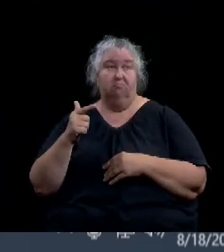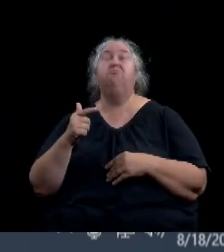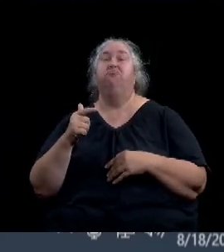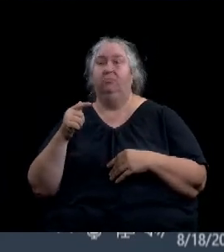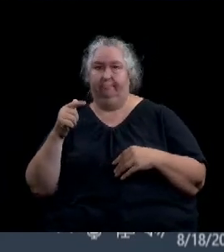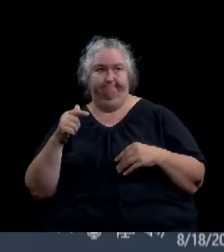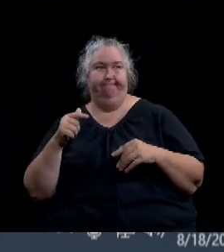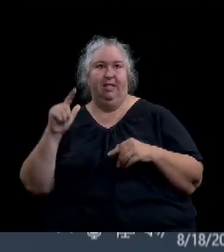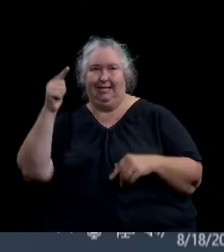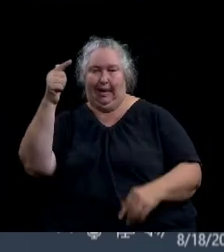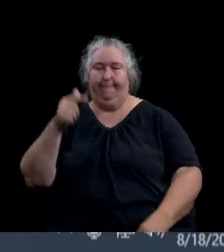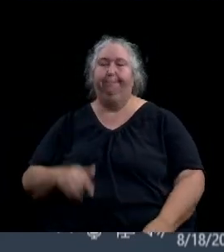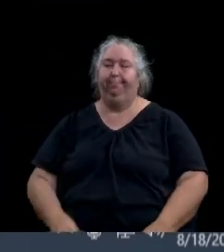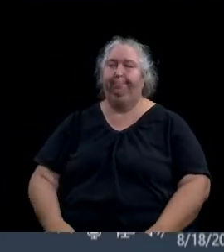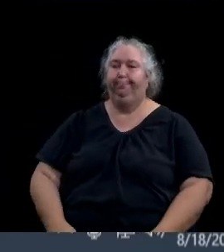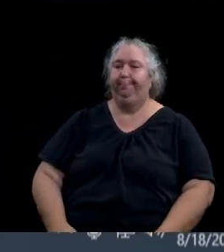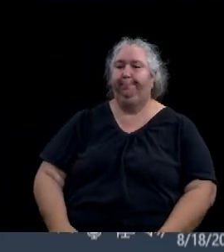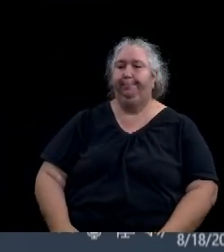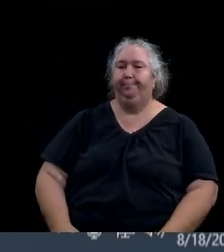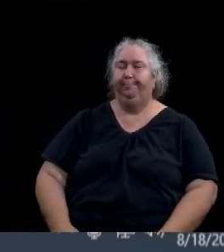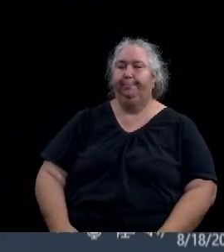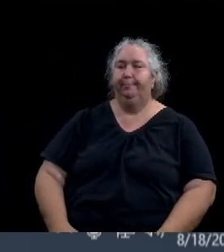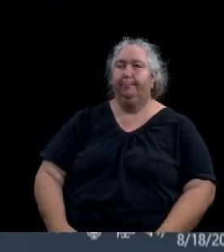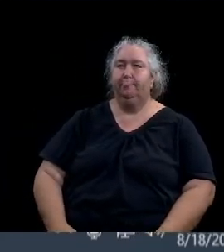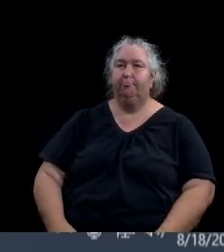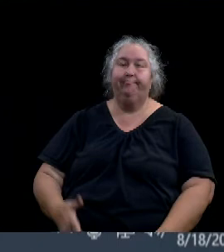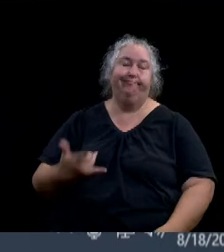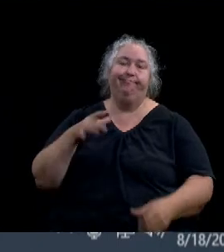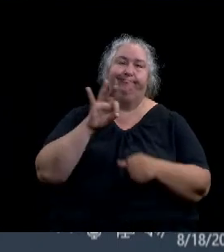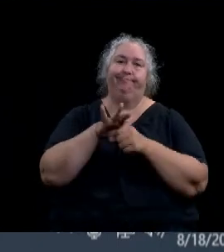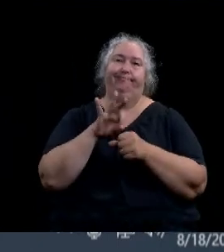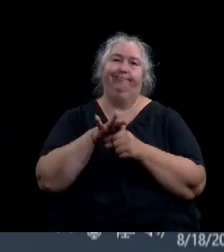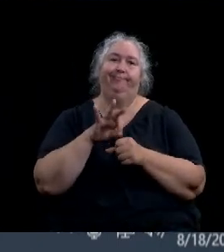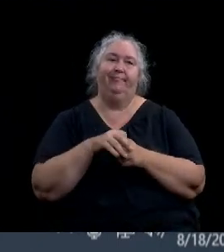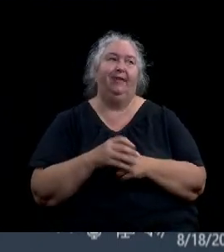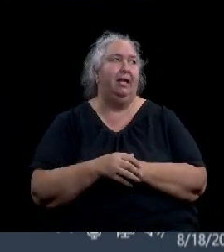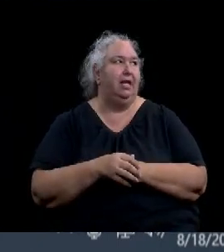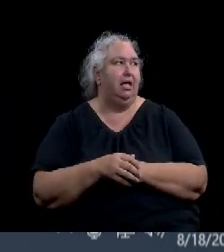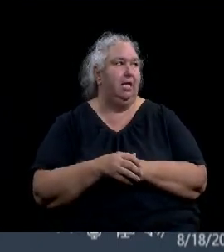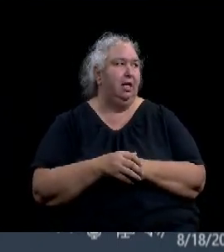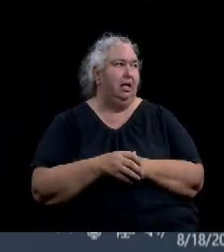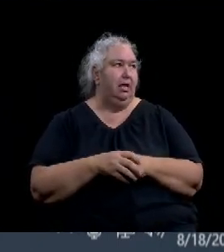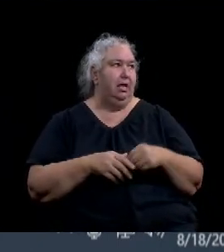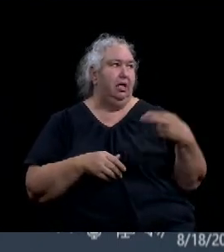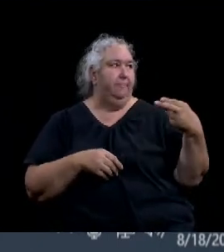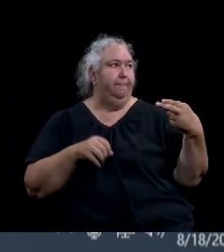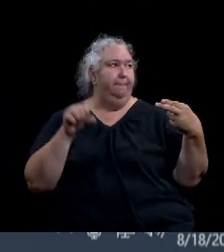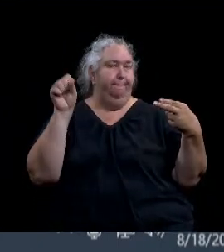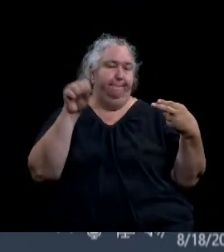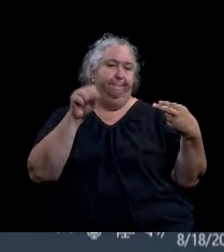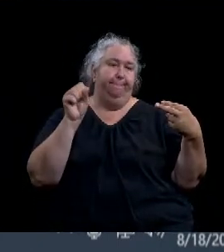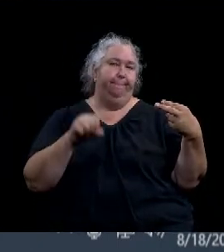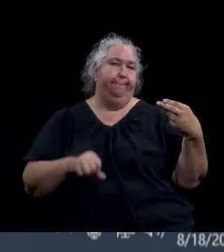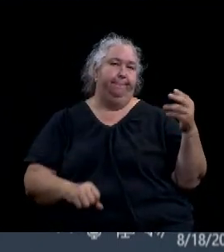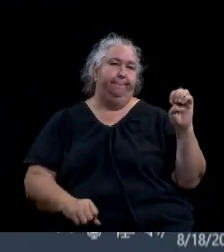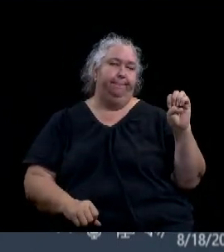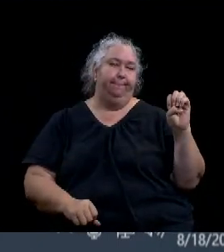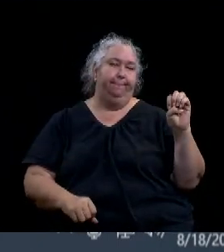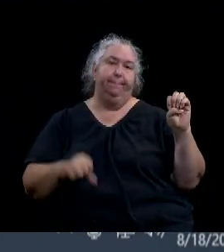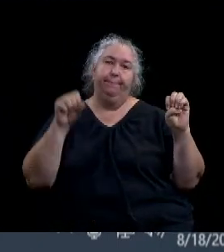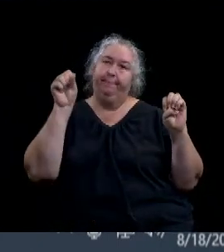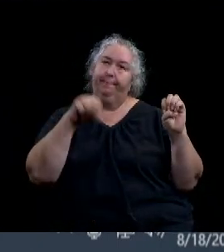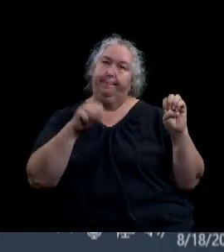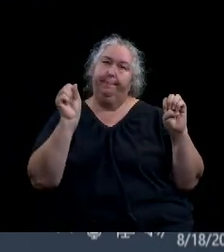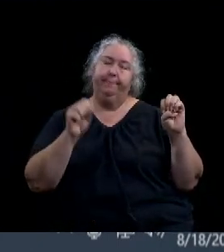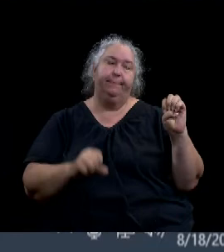Please call the council. Yes. Holmes? Aye. Lee? Yes. Marr? Yes. Tobito?